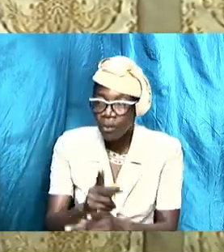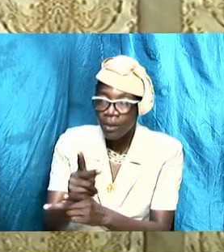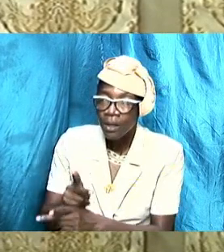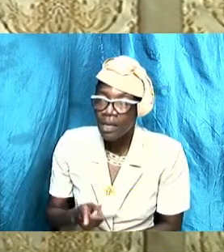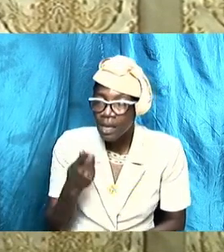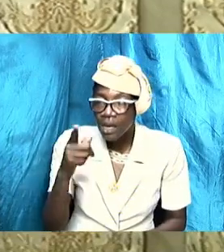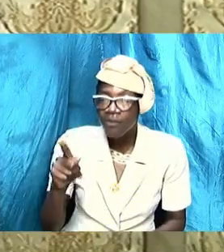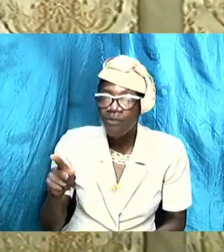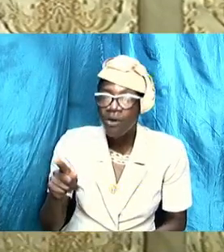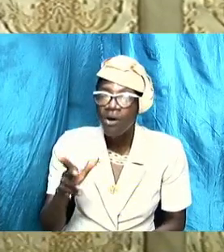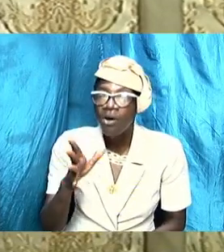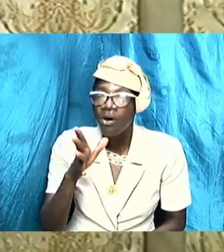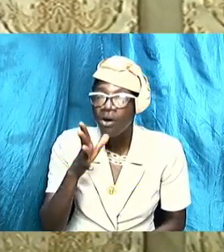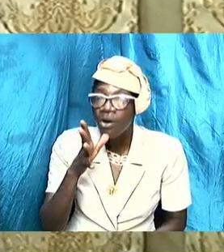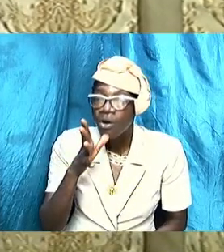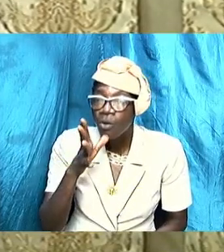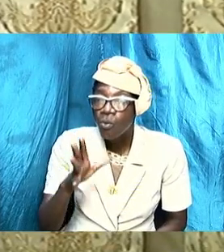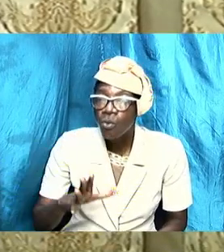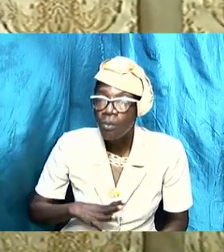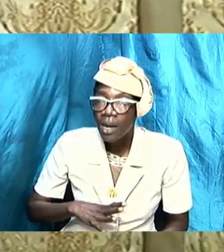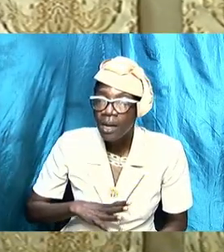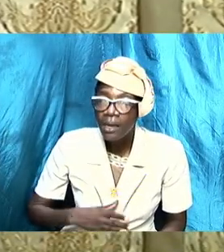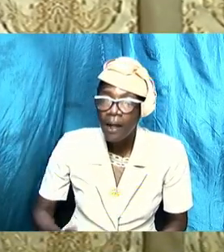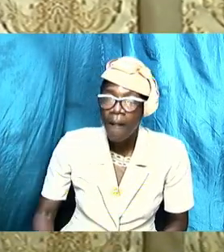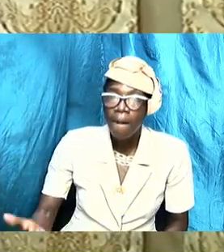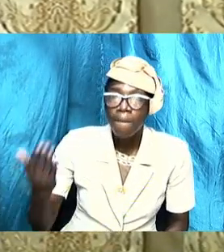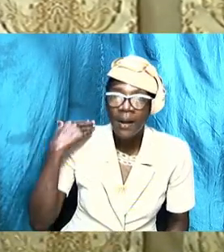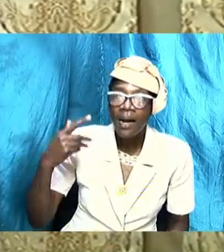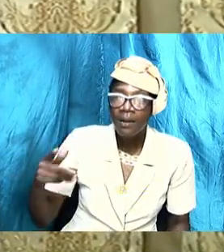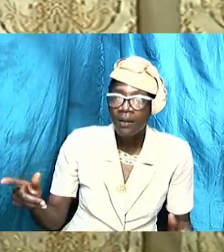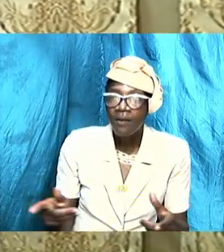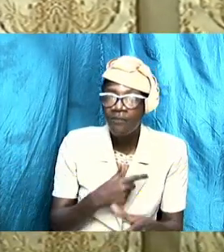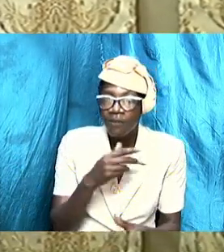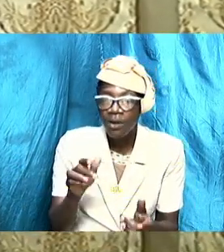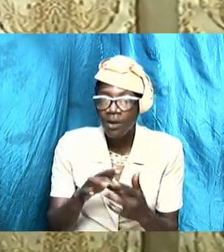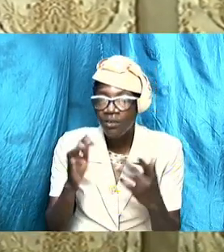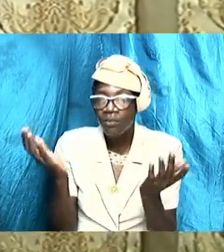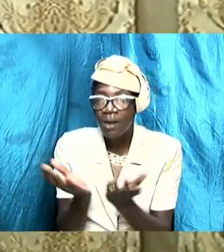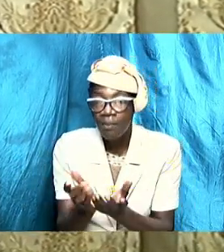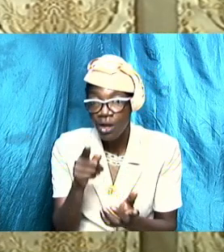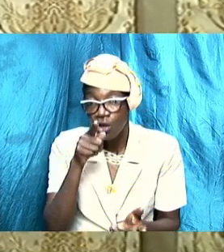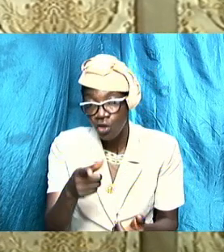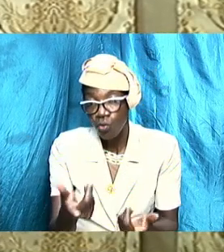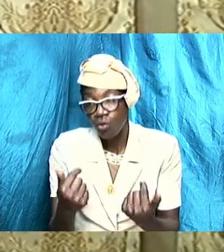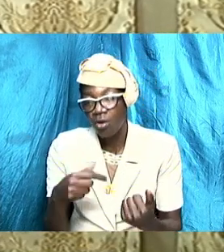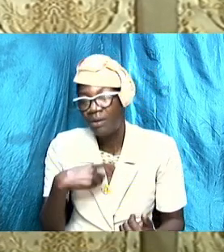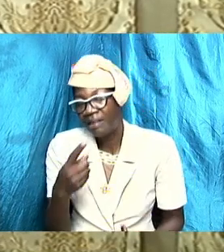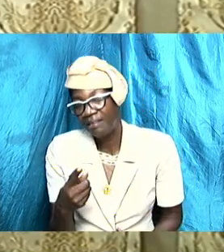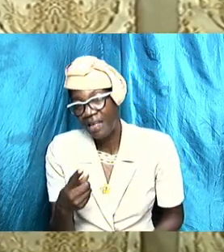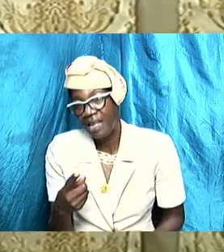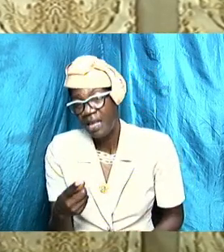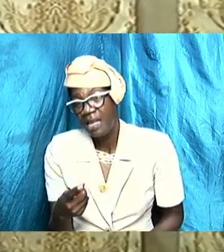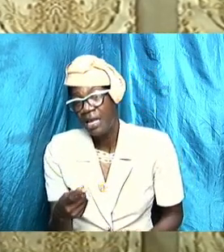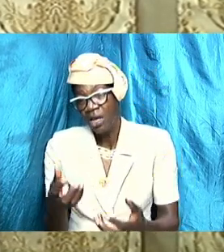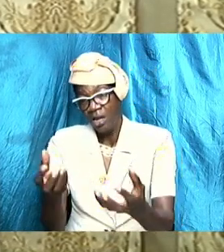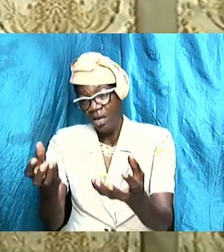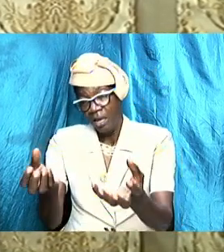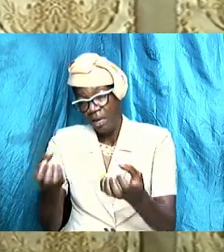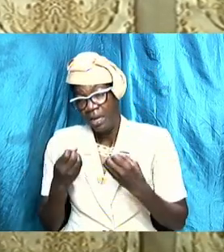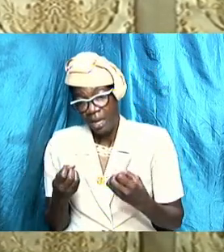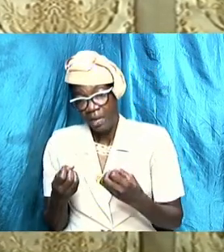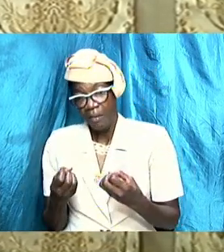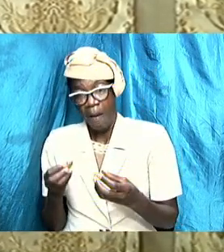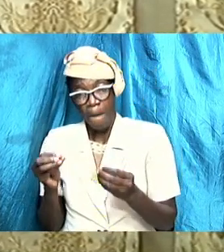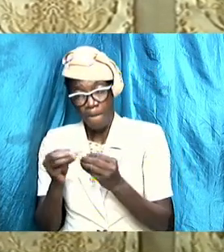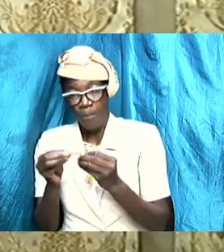all the way back to Genesis and you now come to say she earned more than you so you're not giving her nothing and she's on